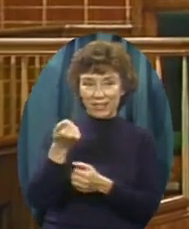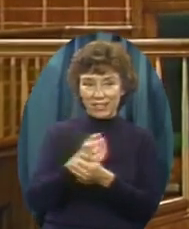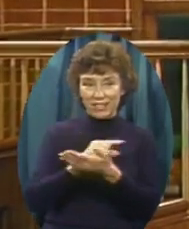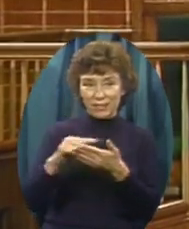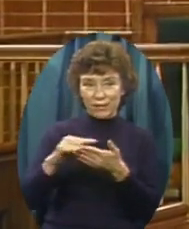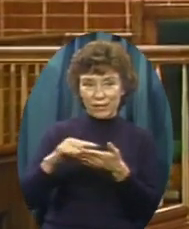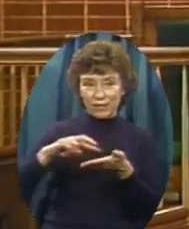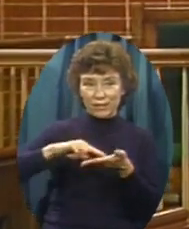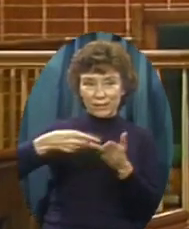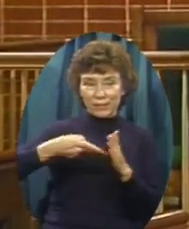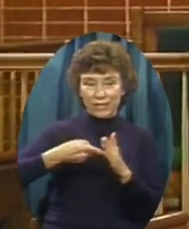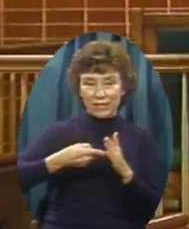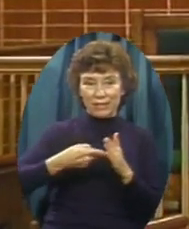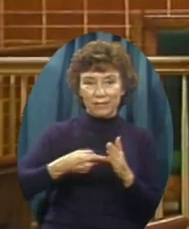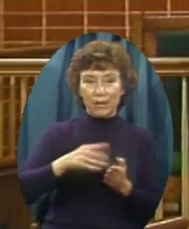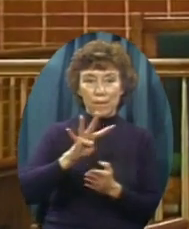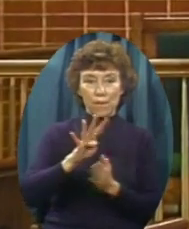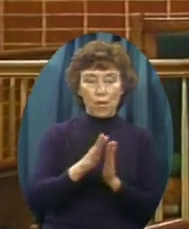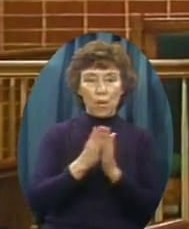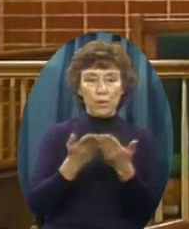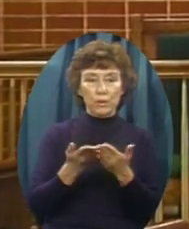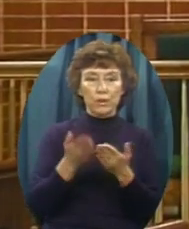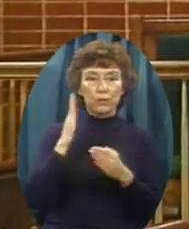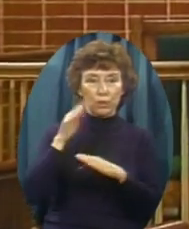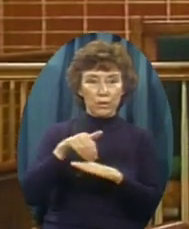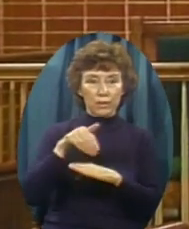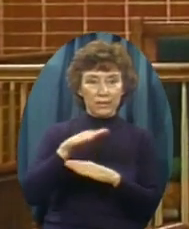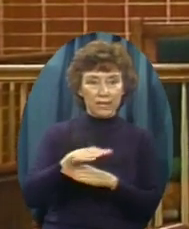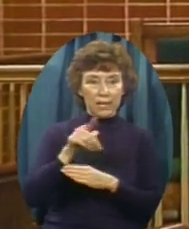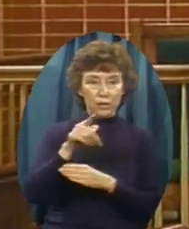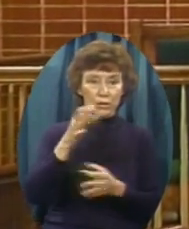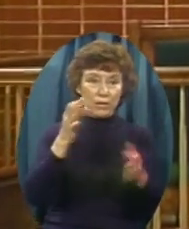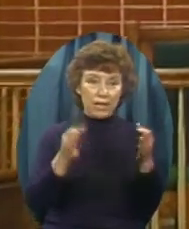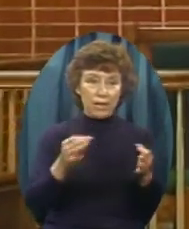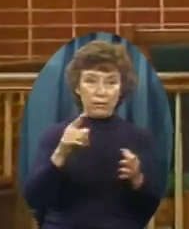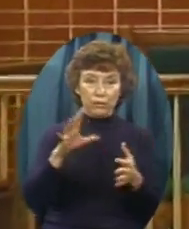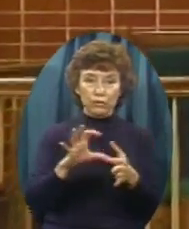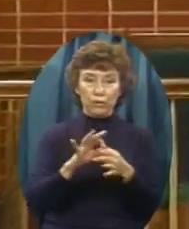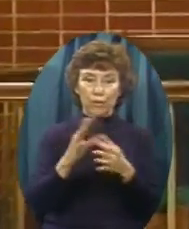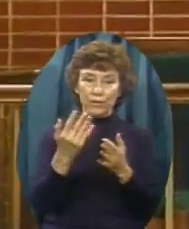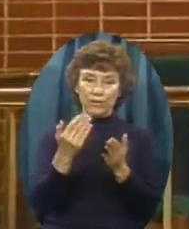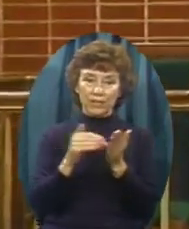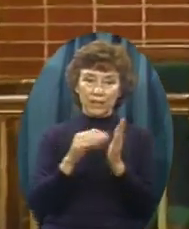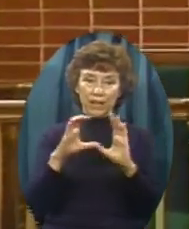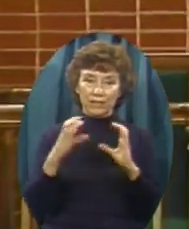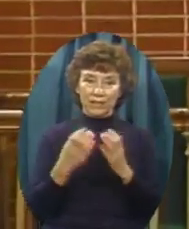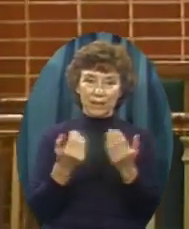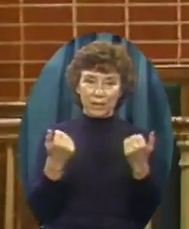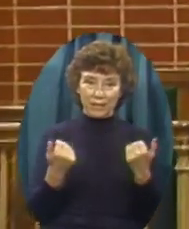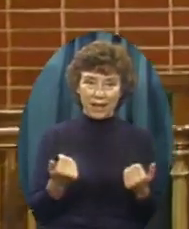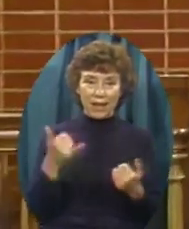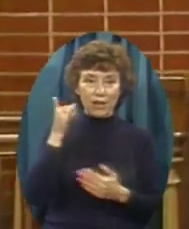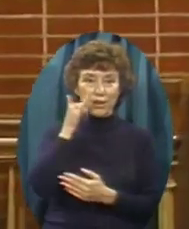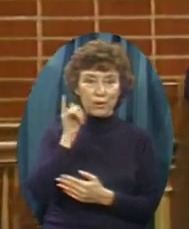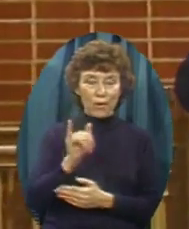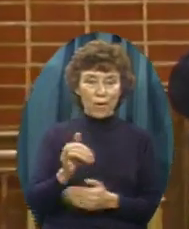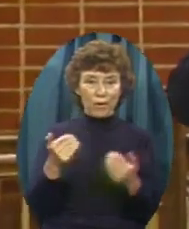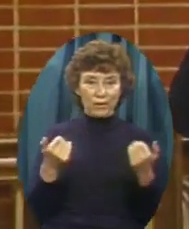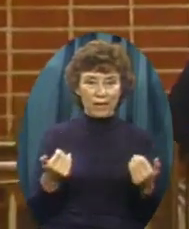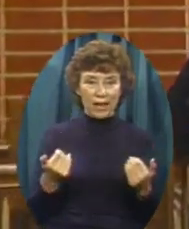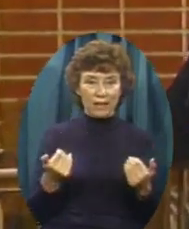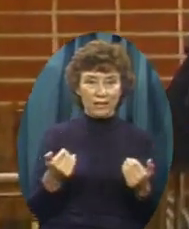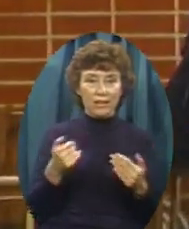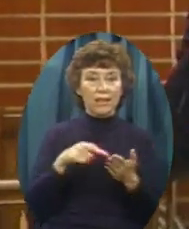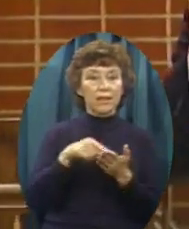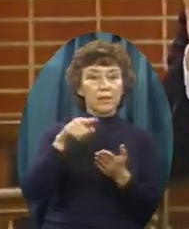those four books Will be at your door The next three to five days Delivered by UPS If you call the Toll free number Right now Then you can pay